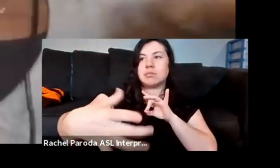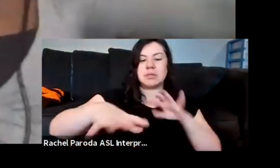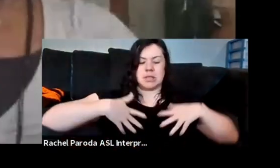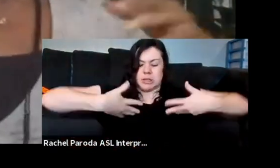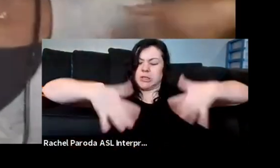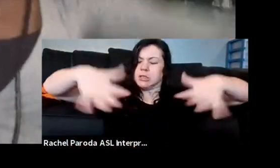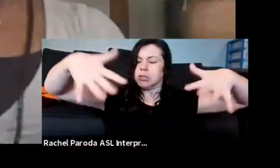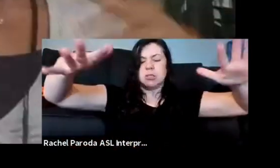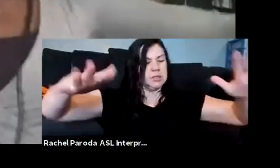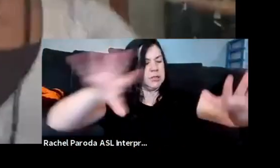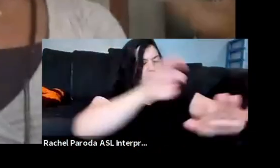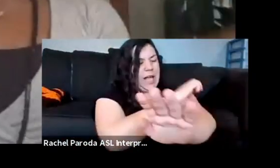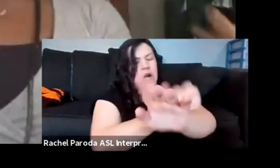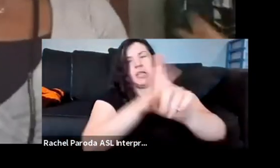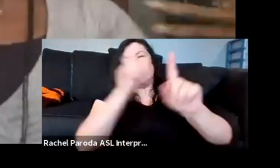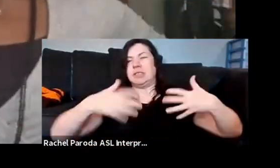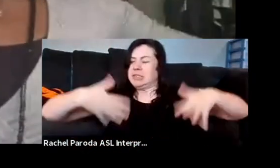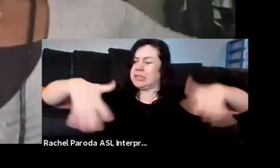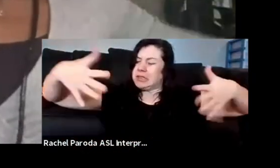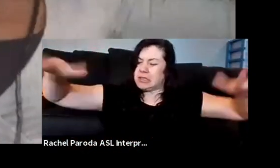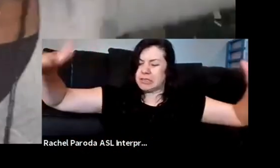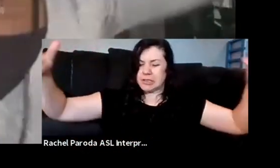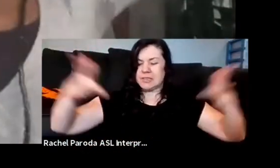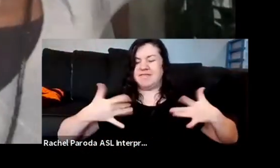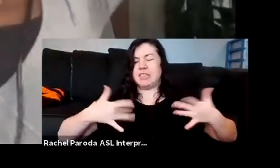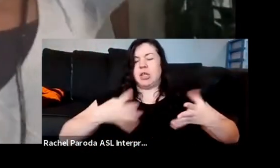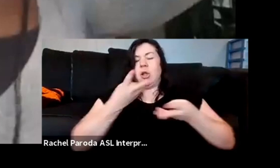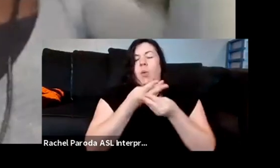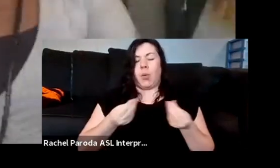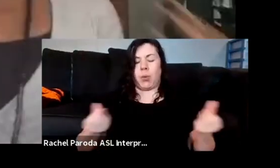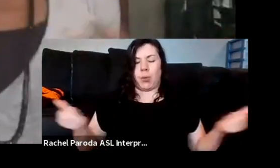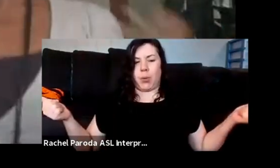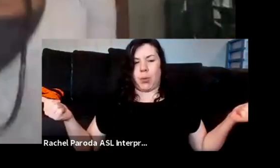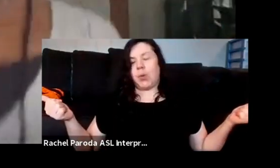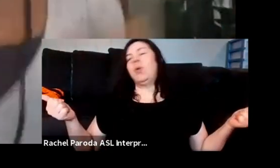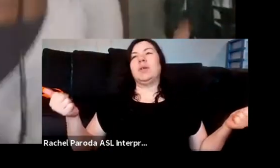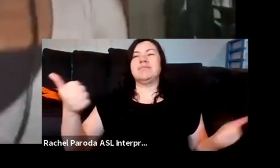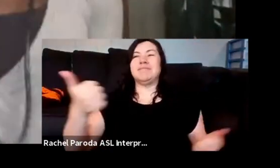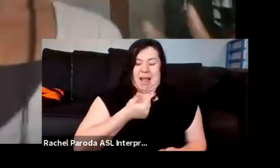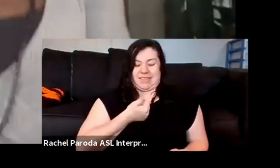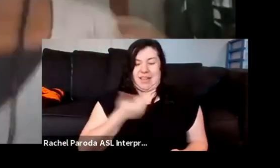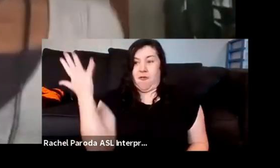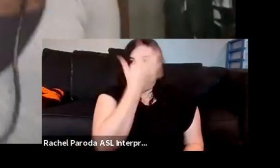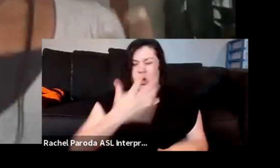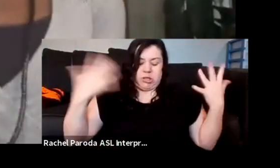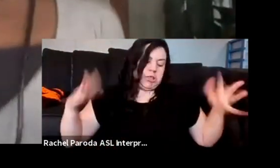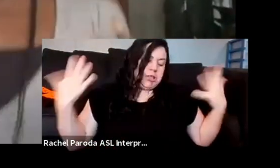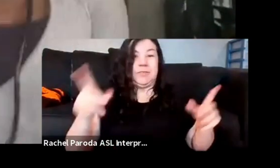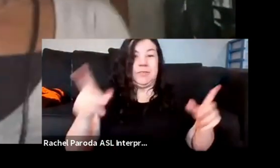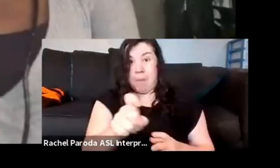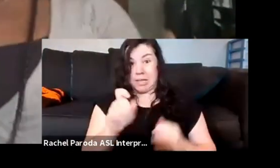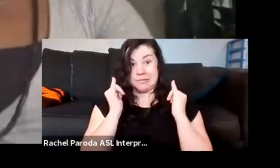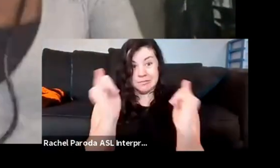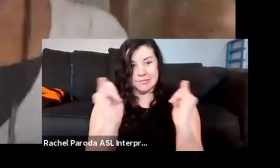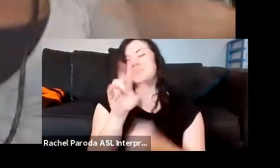go, needs to shed. So just take a few minutes, and it doesn't have to look like what I'm doing. I clearly have a lot that I want to release today, but allow